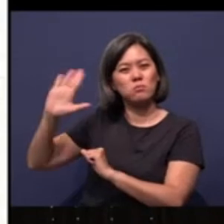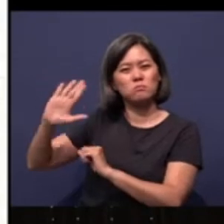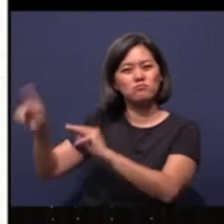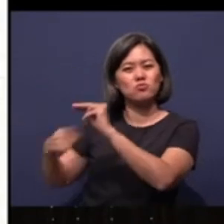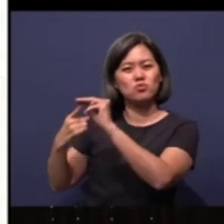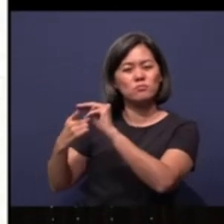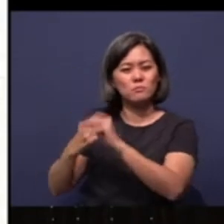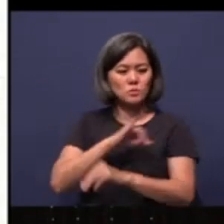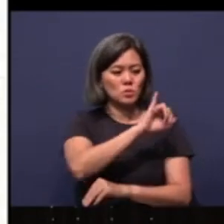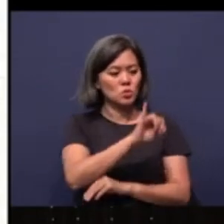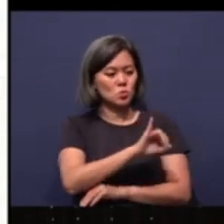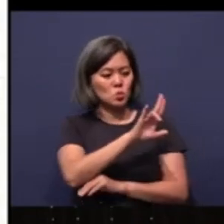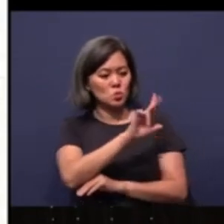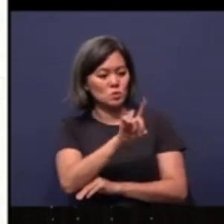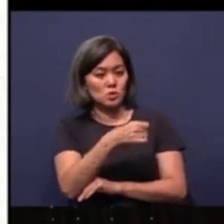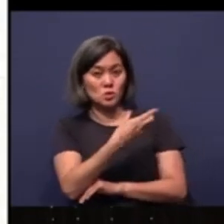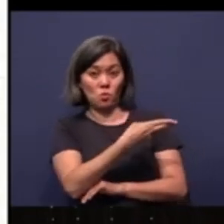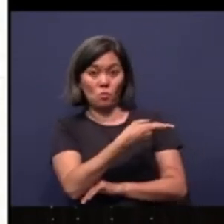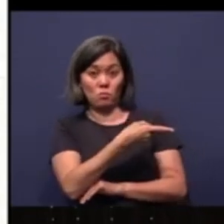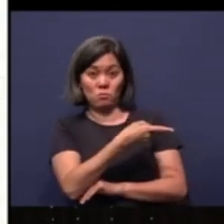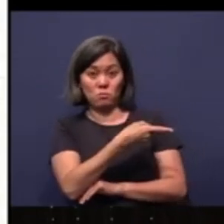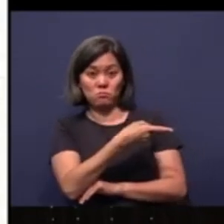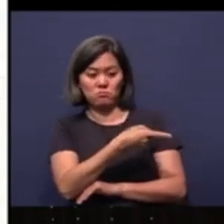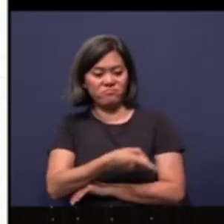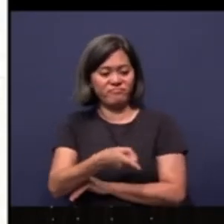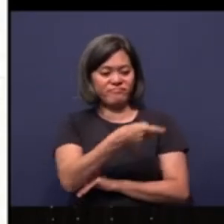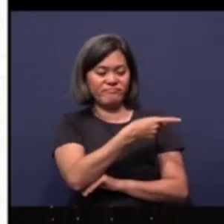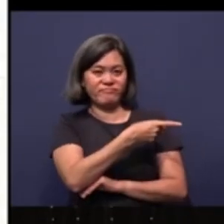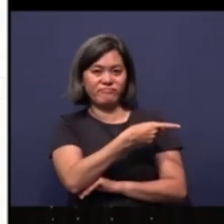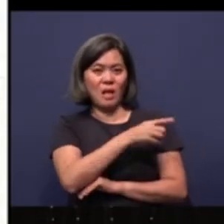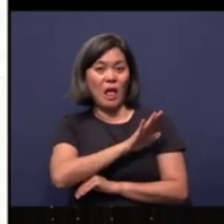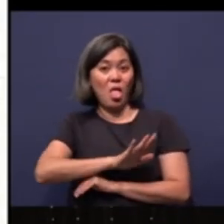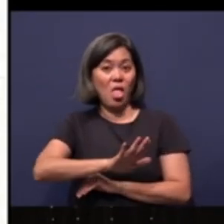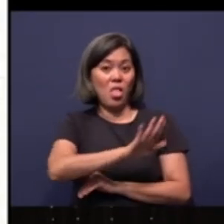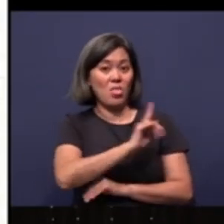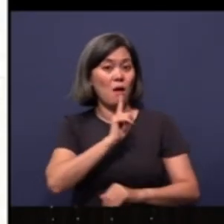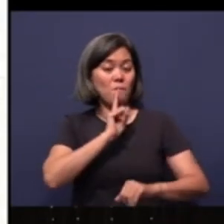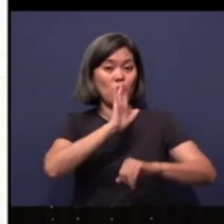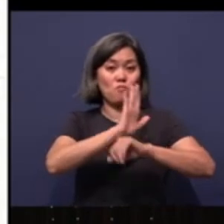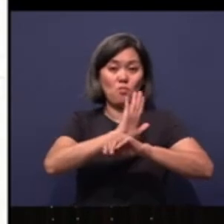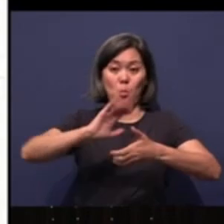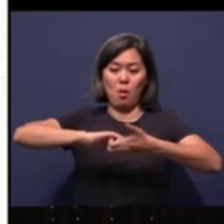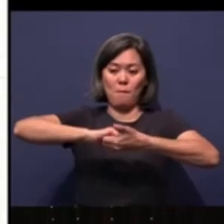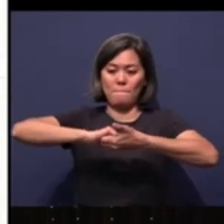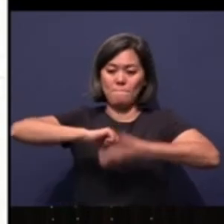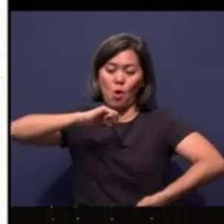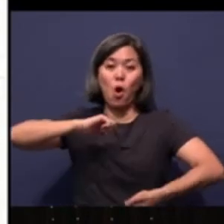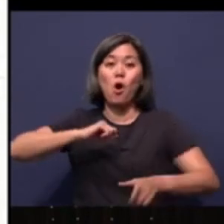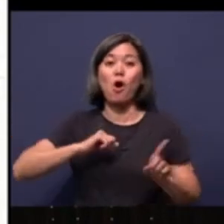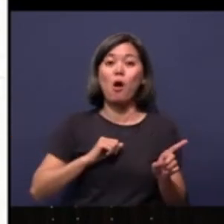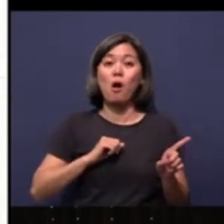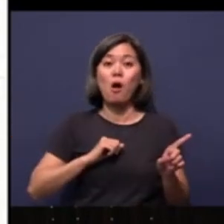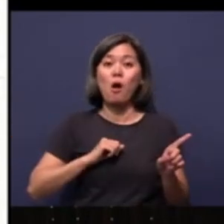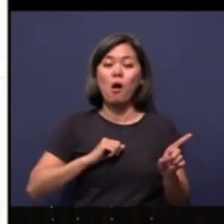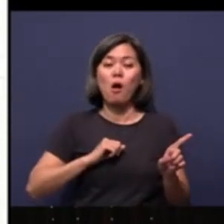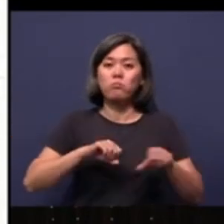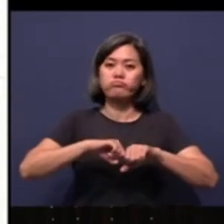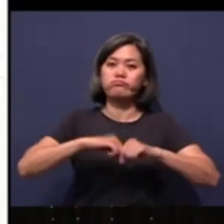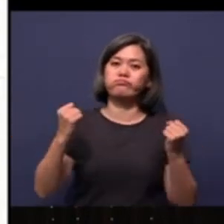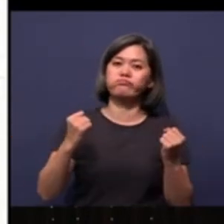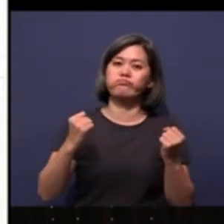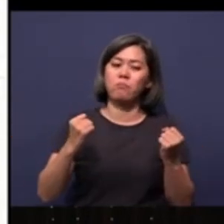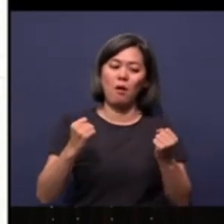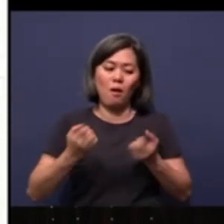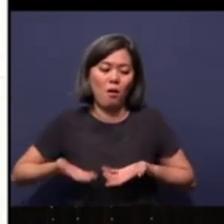Judah then broke their part of the promise and with a broken covenant, they brought upon